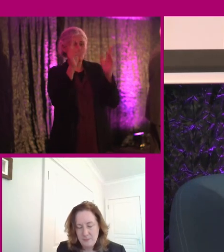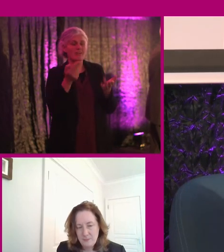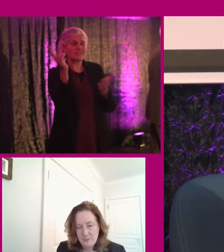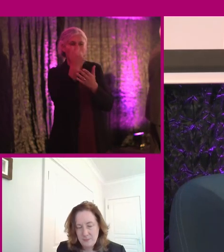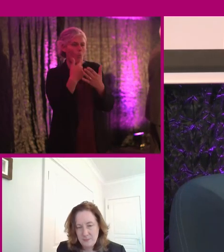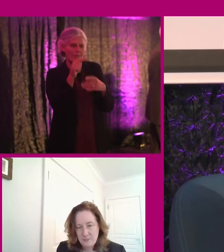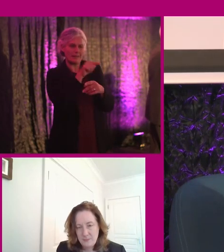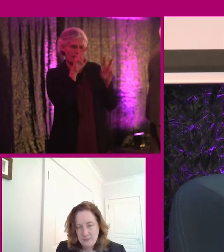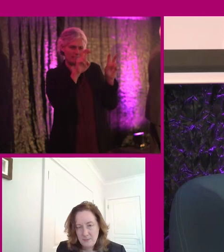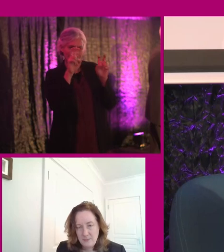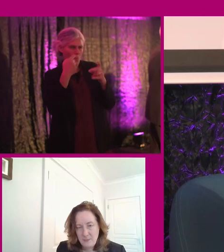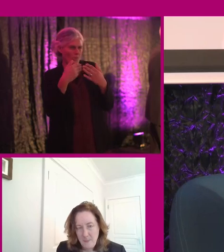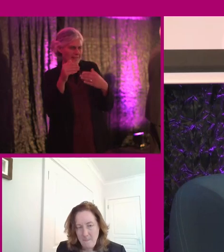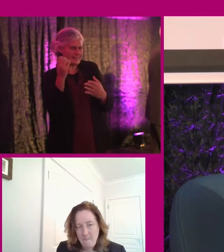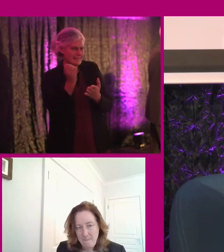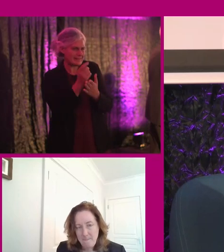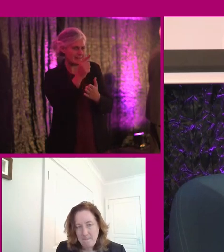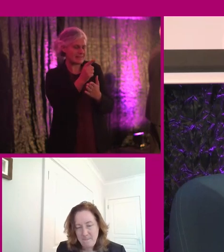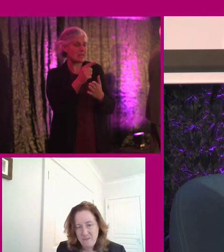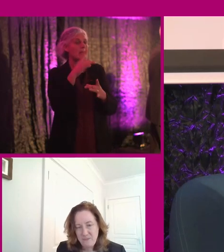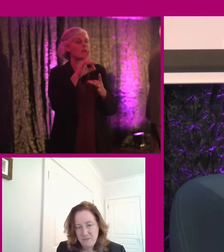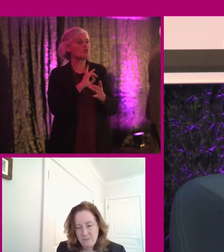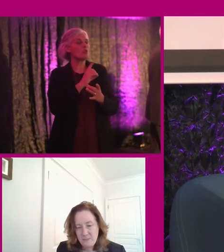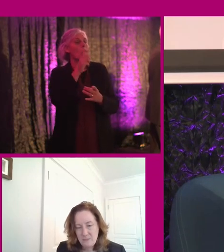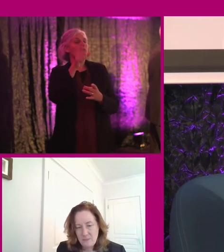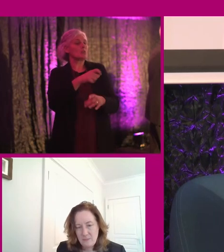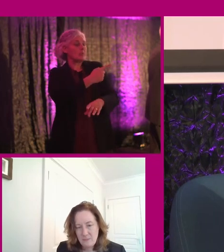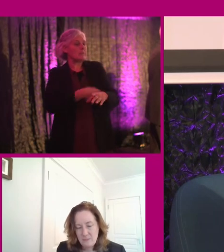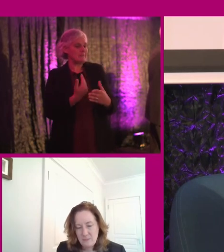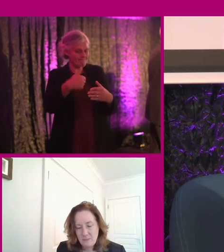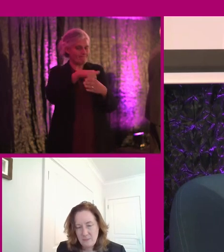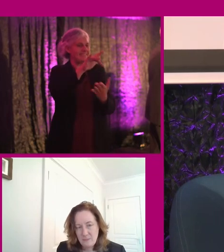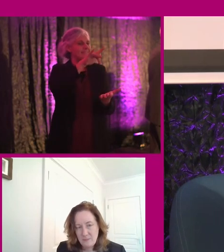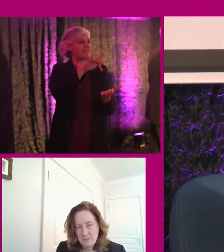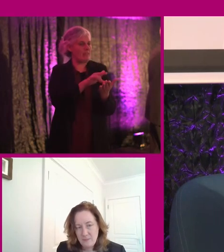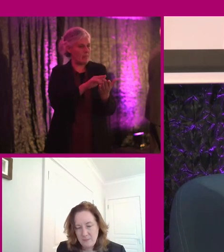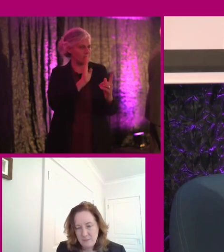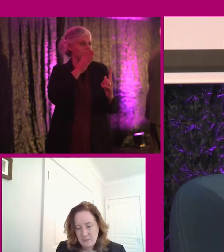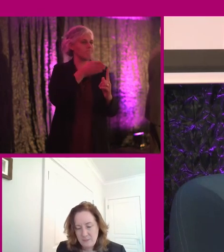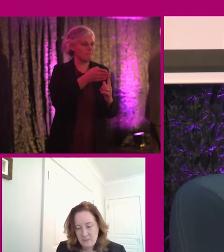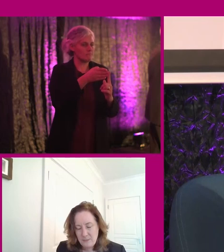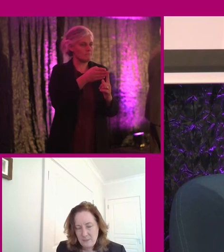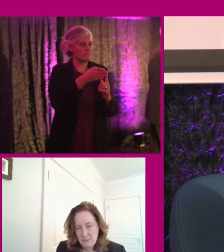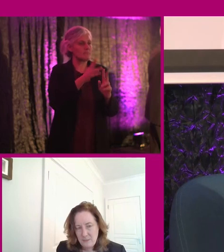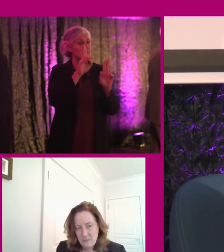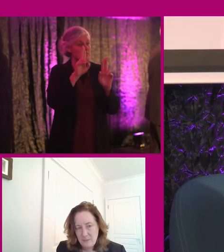persons with disabilities is very, very central to defining that. And, you know, sometimes it can be a bit nebulous